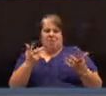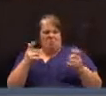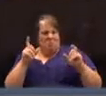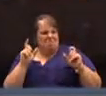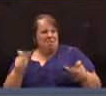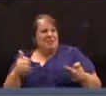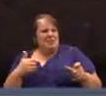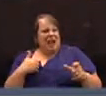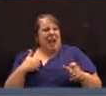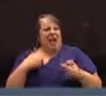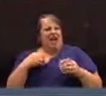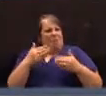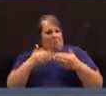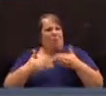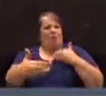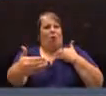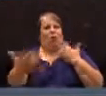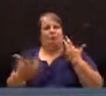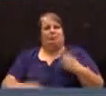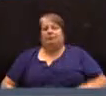have to have moving forward. Thank you.